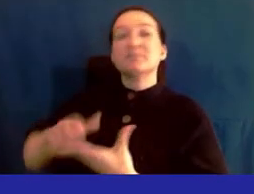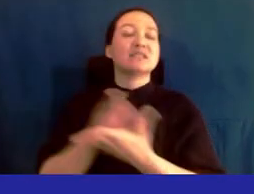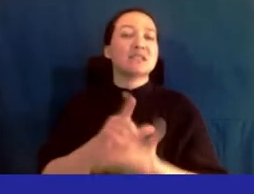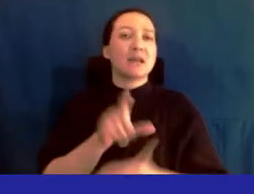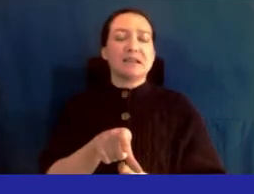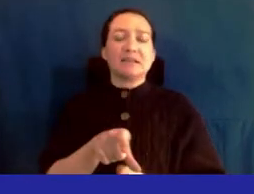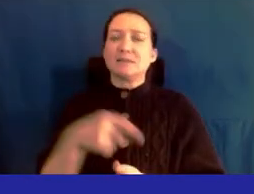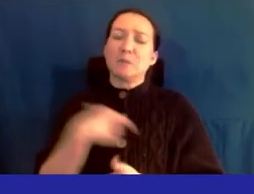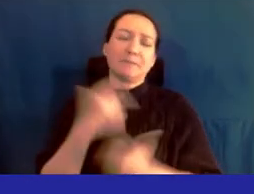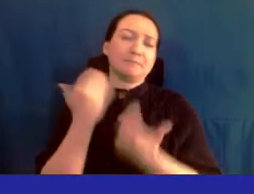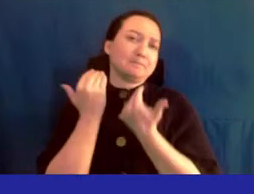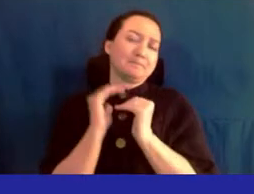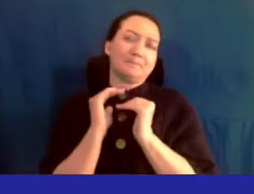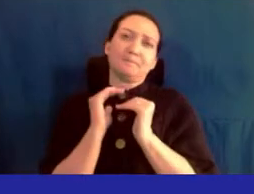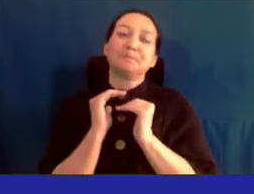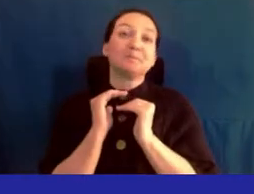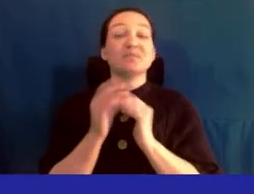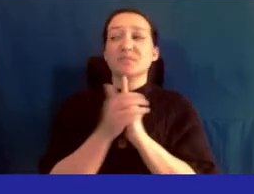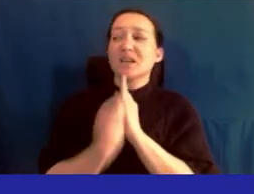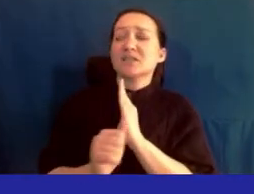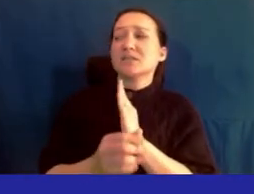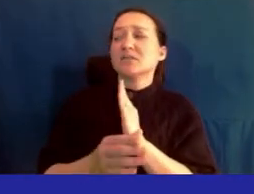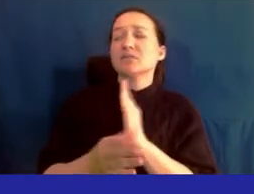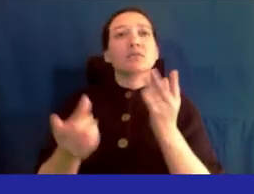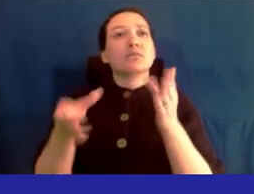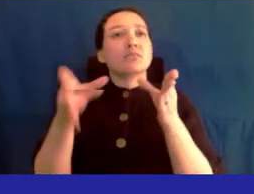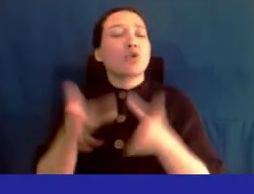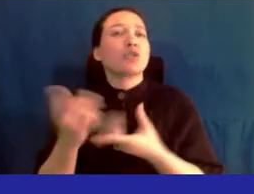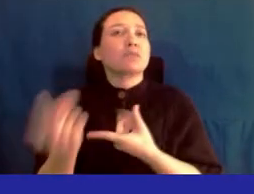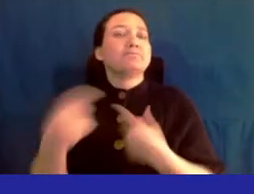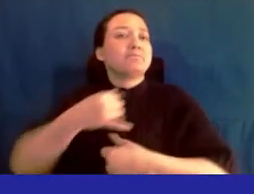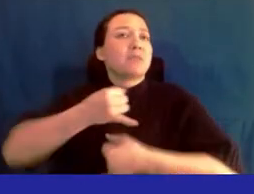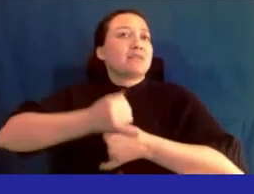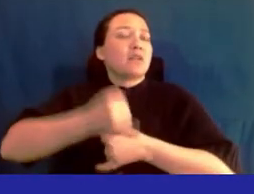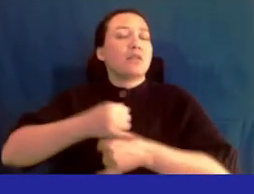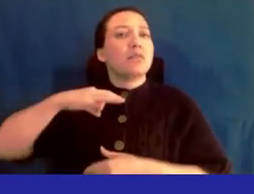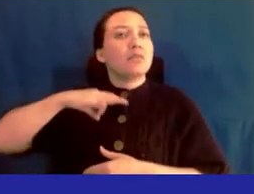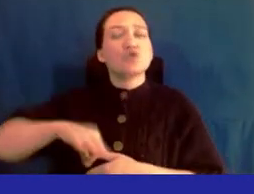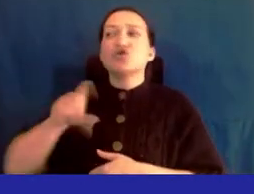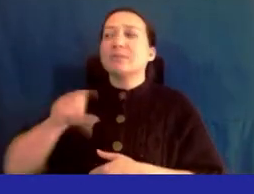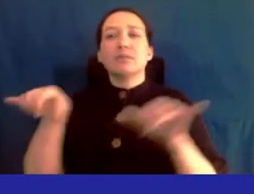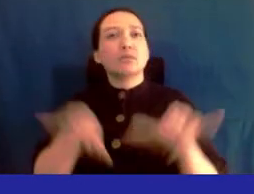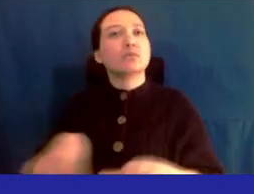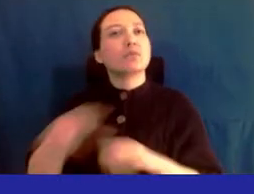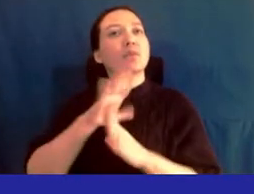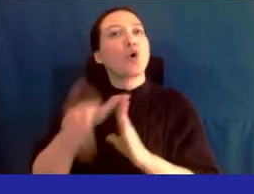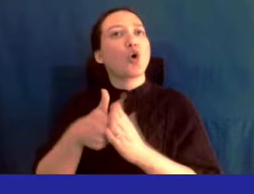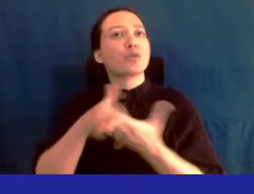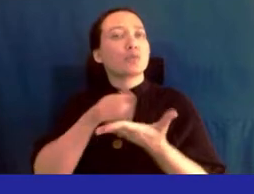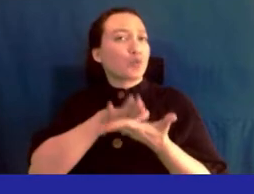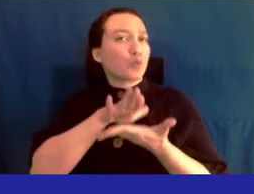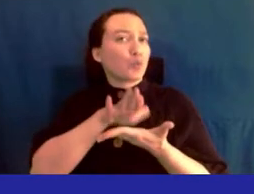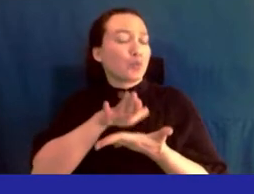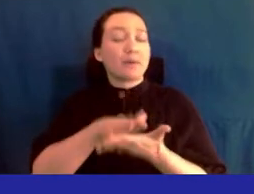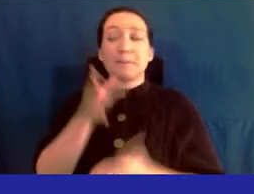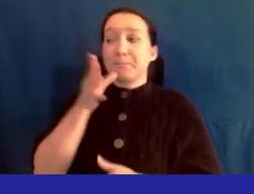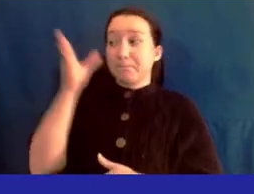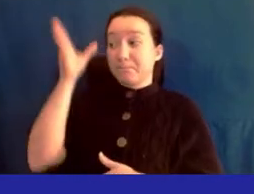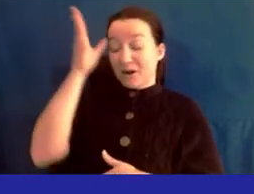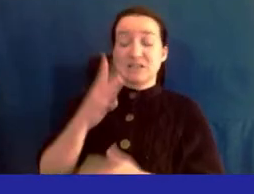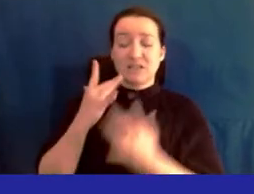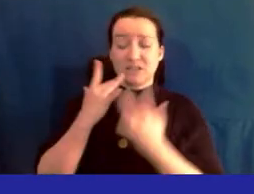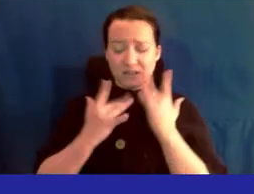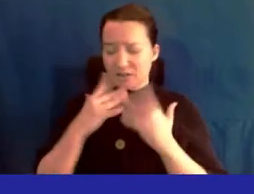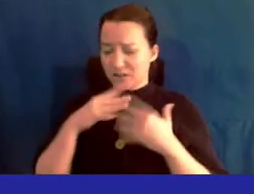beyond our scope and to have experts on site is not only beneficial but should be the norm in all schools when parents are at their